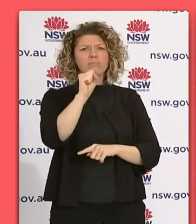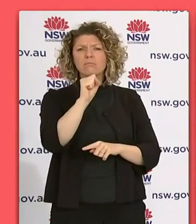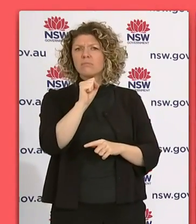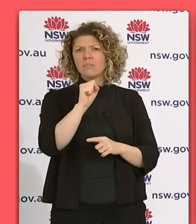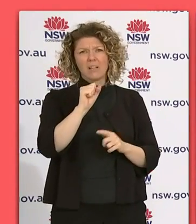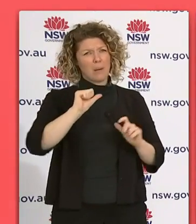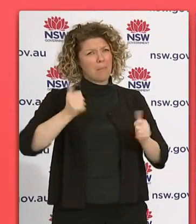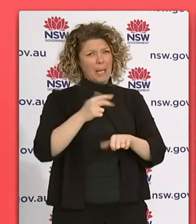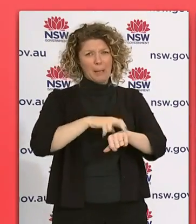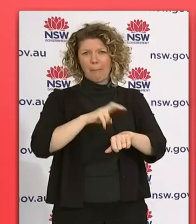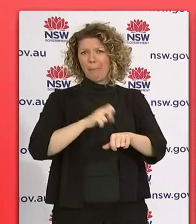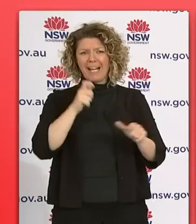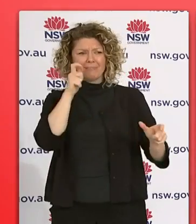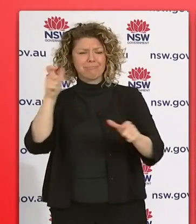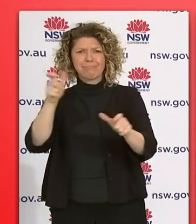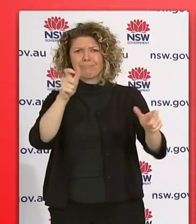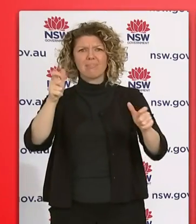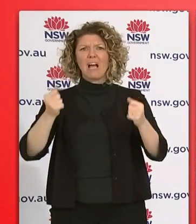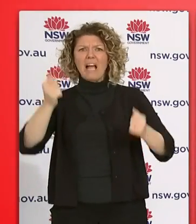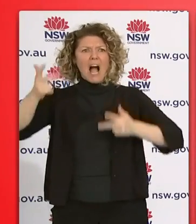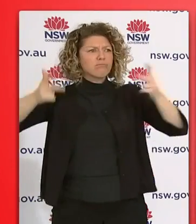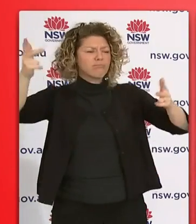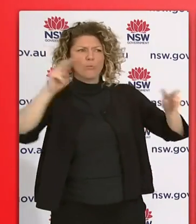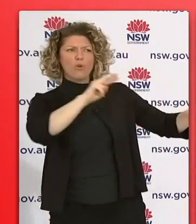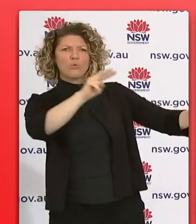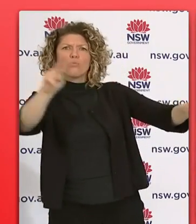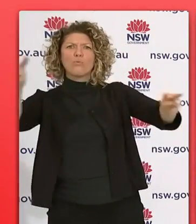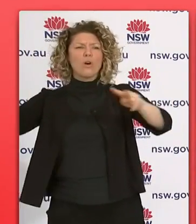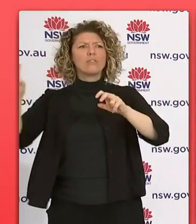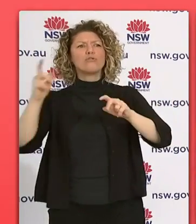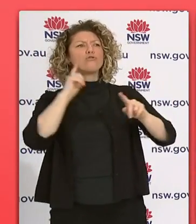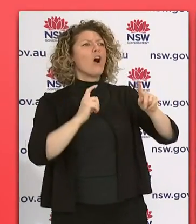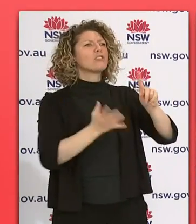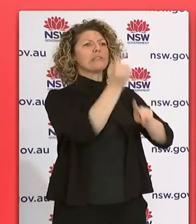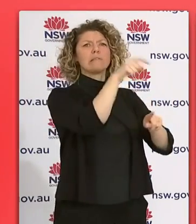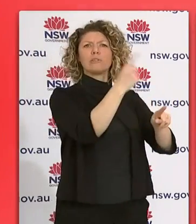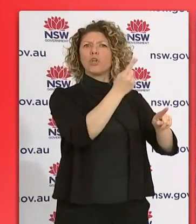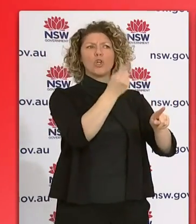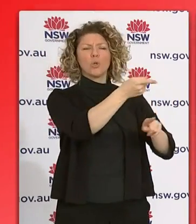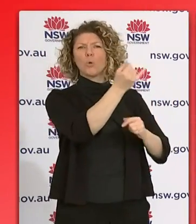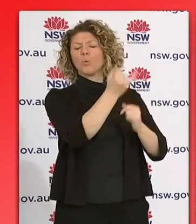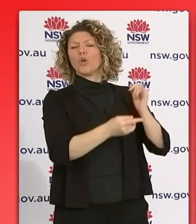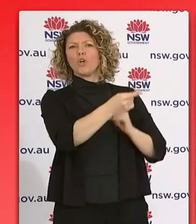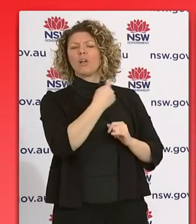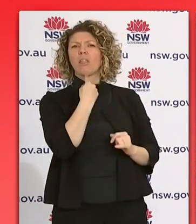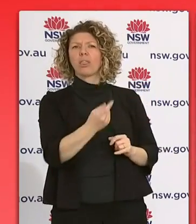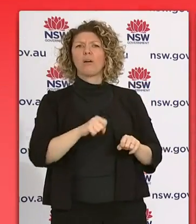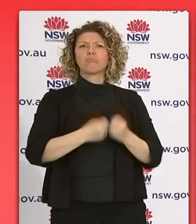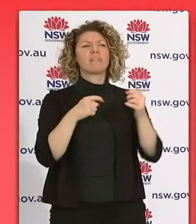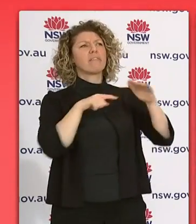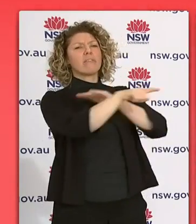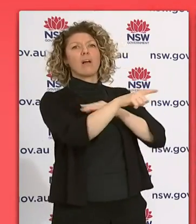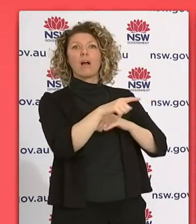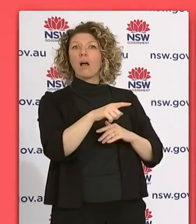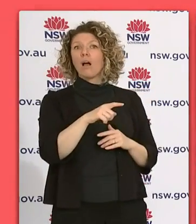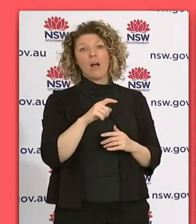amount of resources that are out there on our roads and in our communities trying to find people in breach of public health orders, we will do so